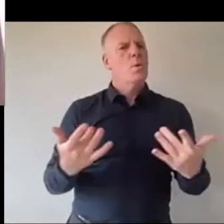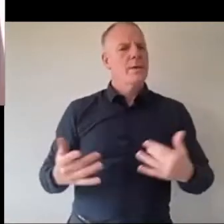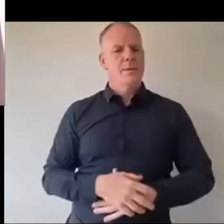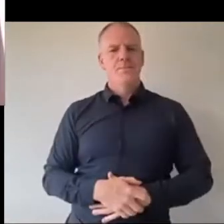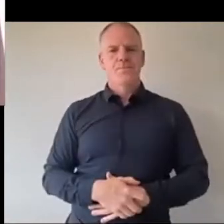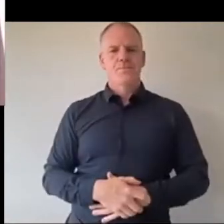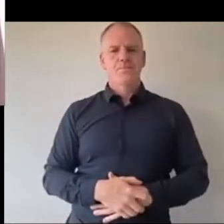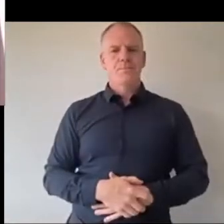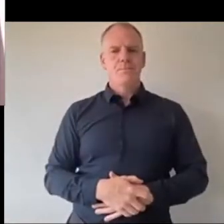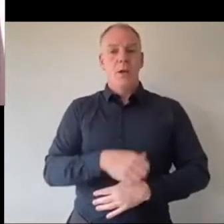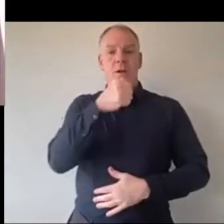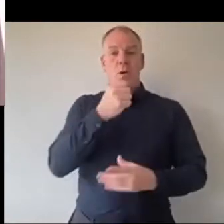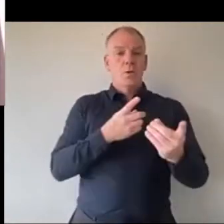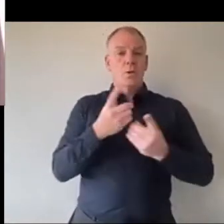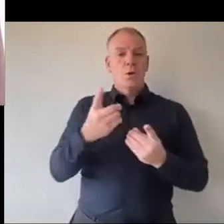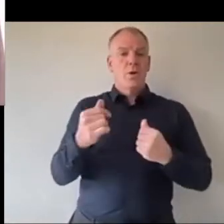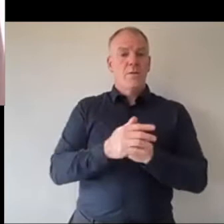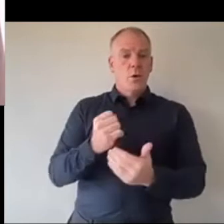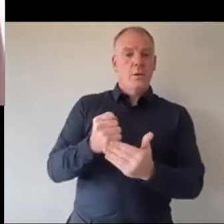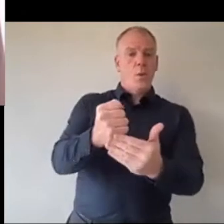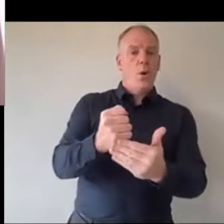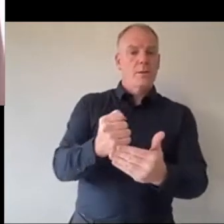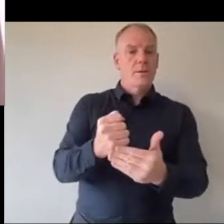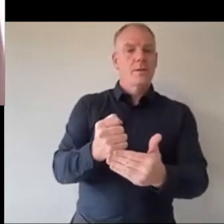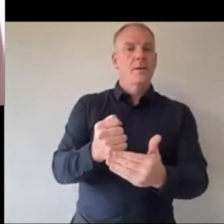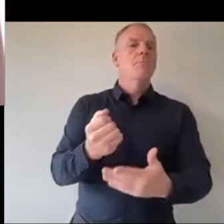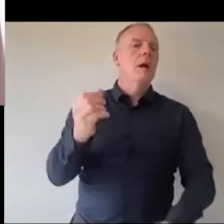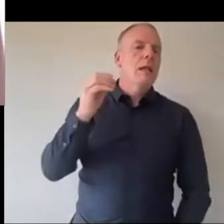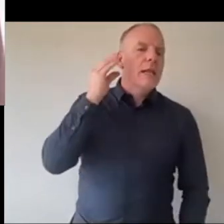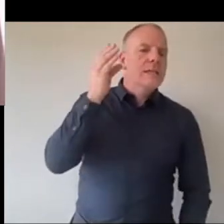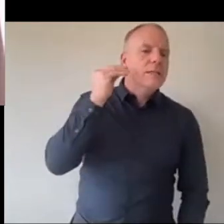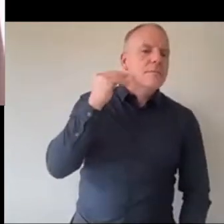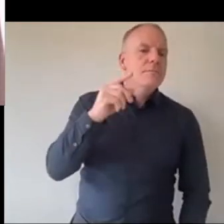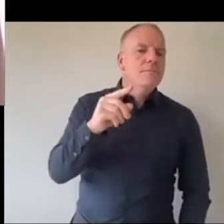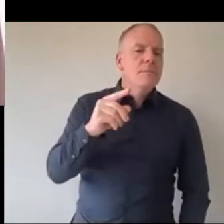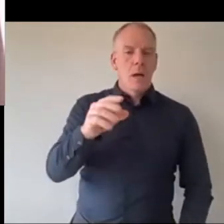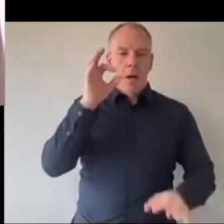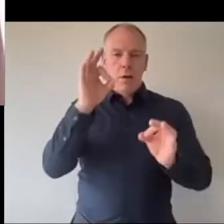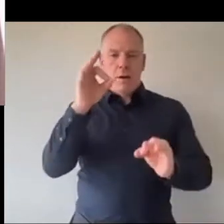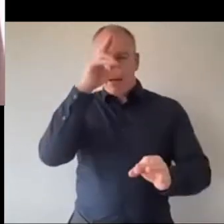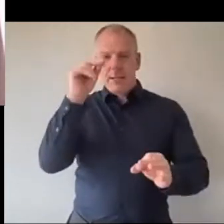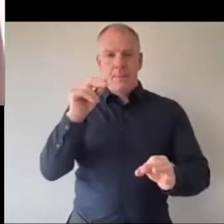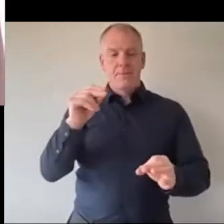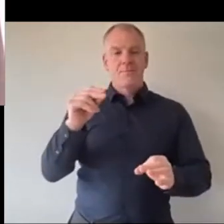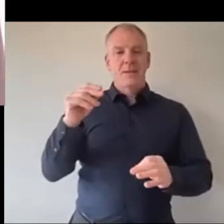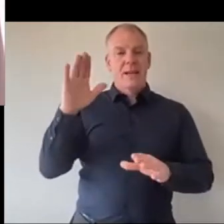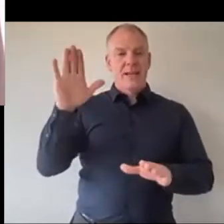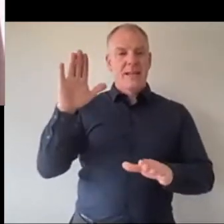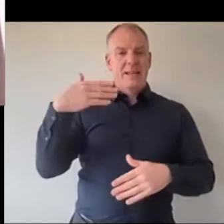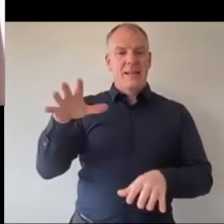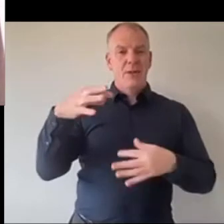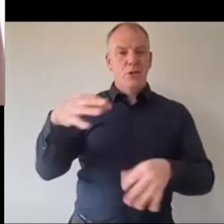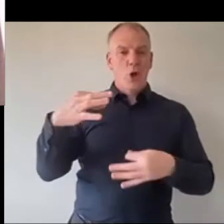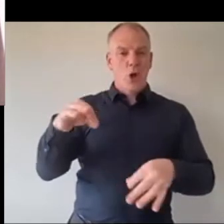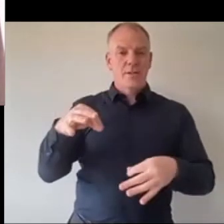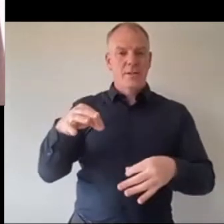young people in my opinion is to listen a prime example is the Leaving Cert tobacco the only stakeholders that weren't